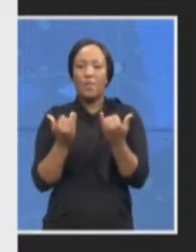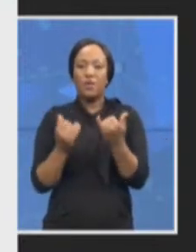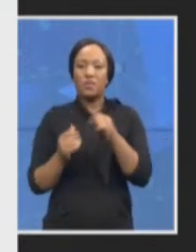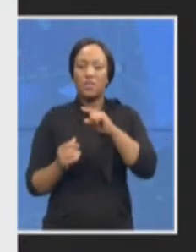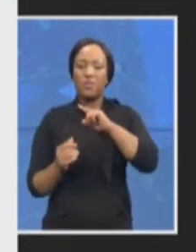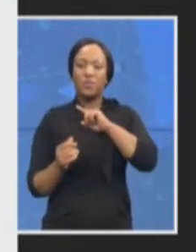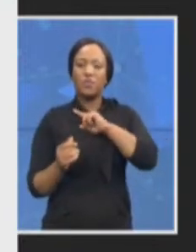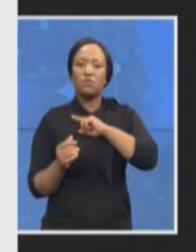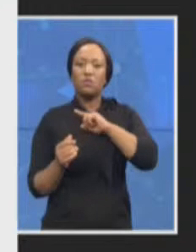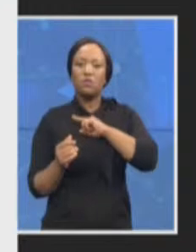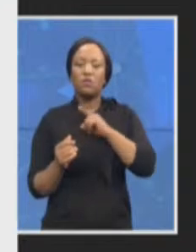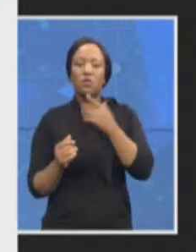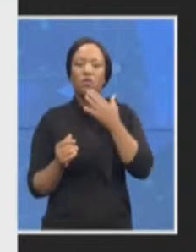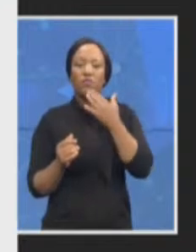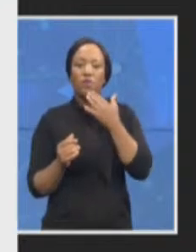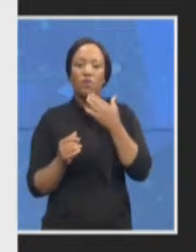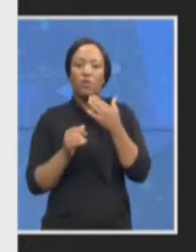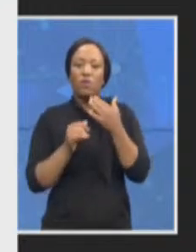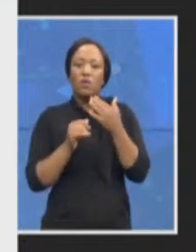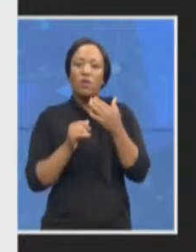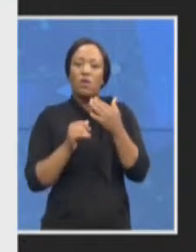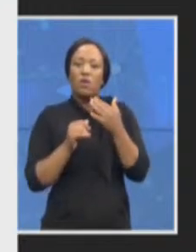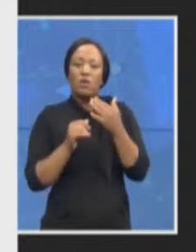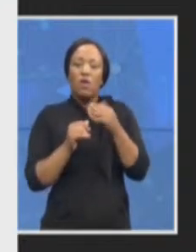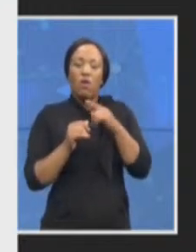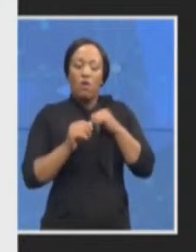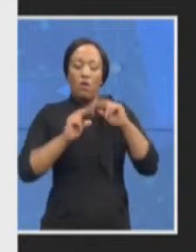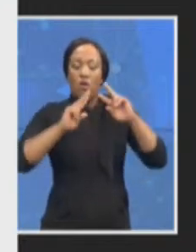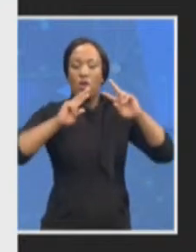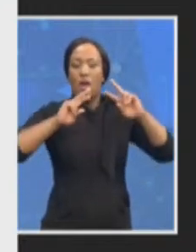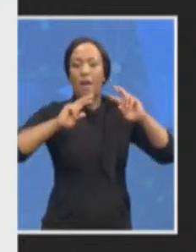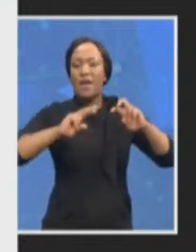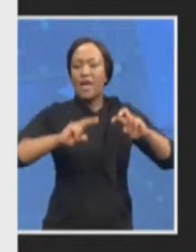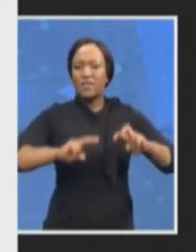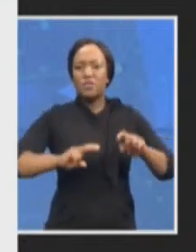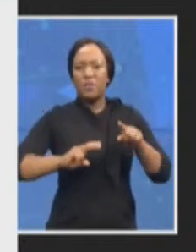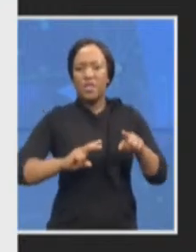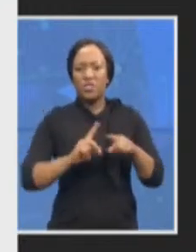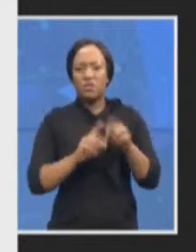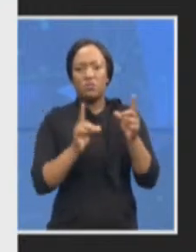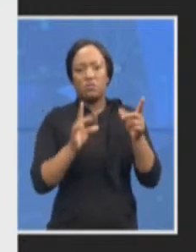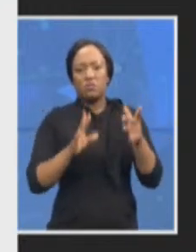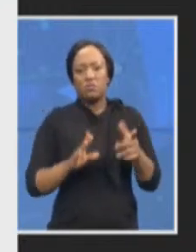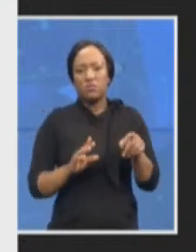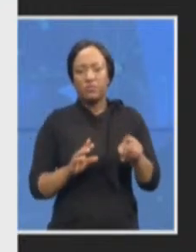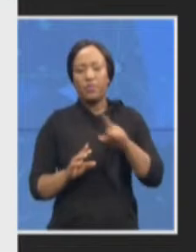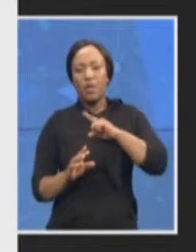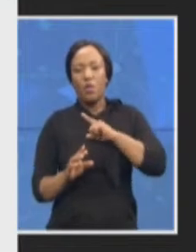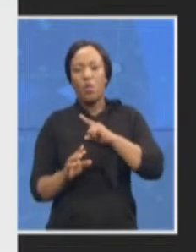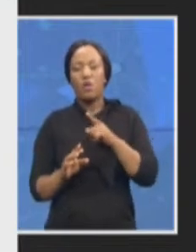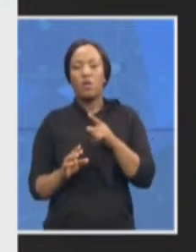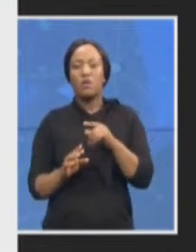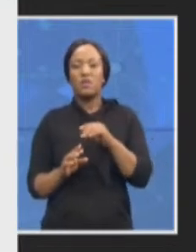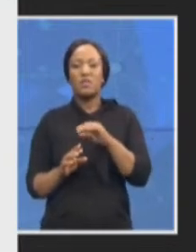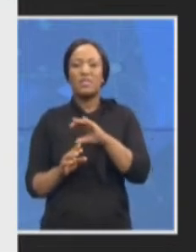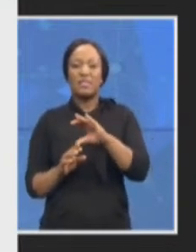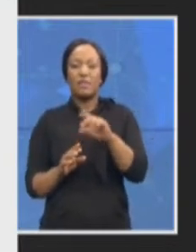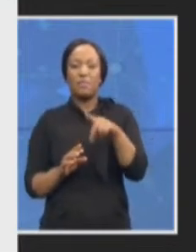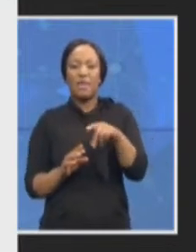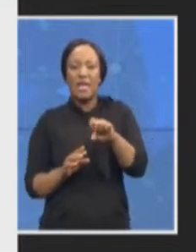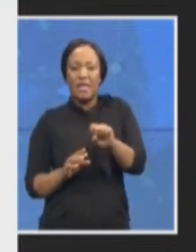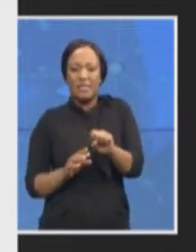from our investigating director we will then seek the assistance of the private sector to assist the prosecution